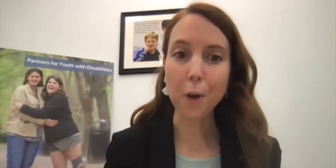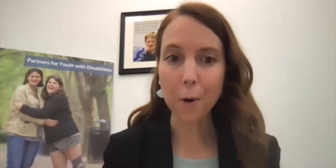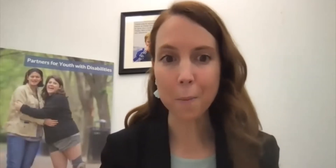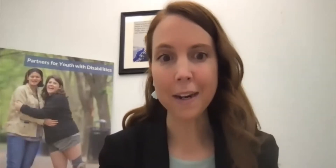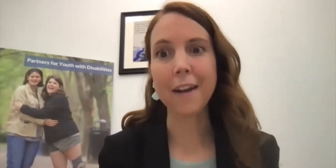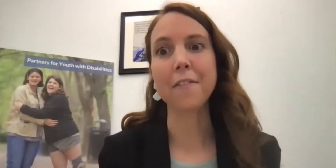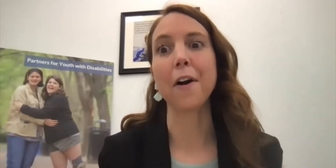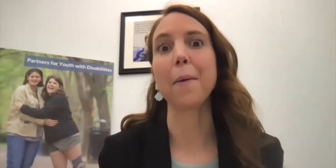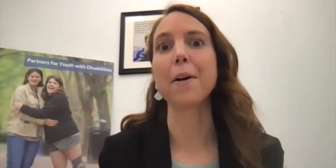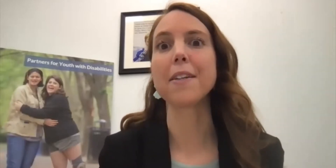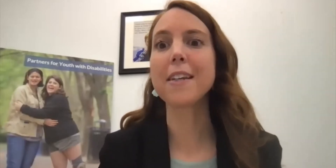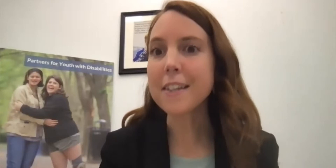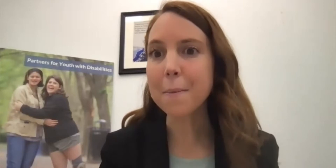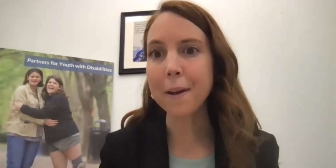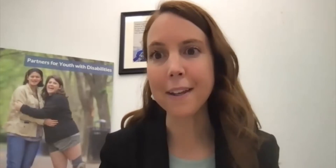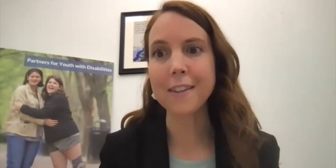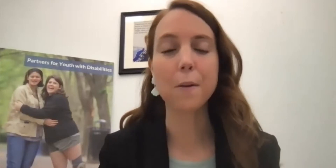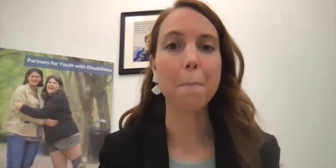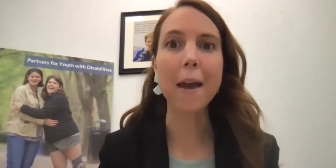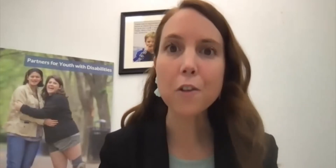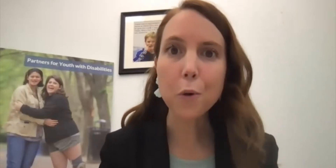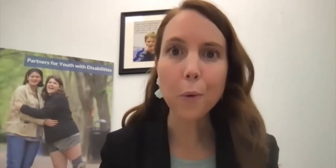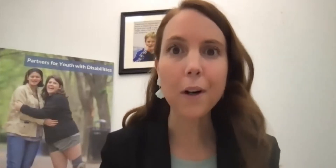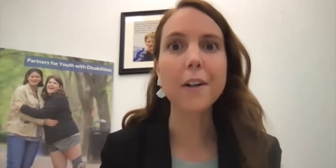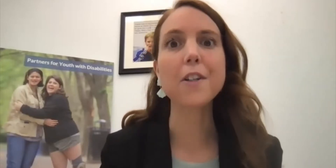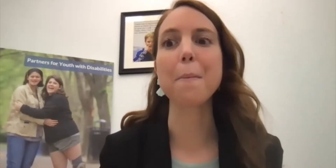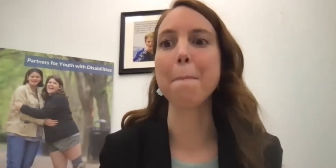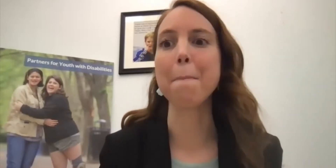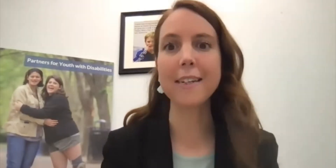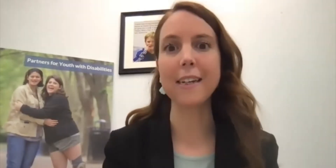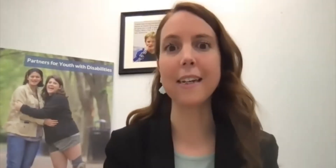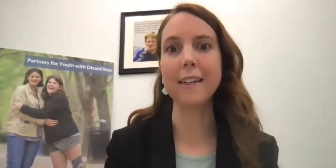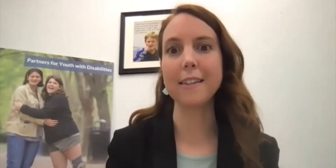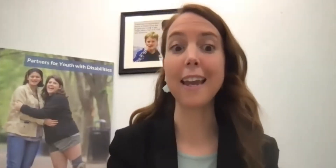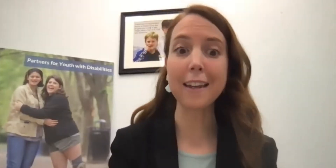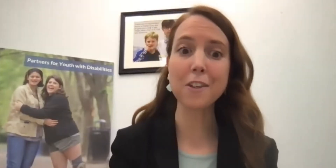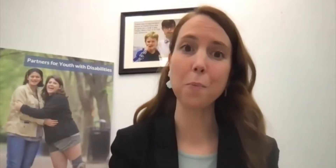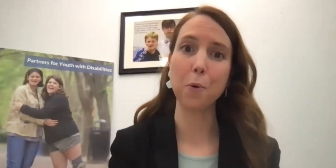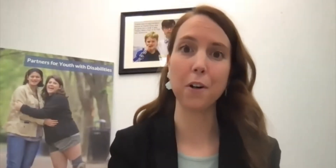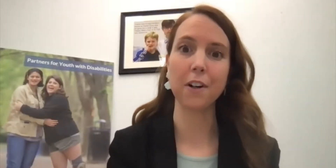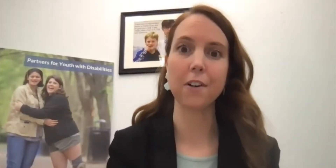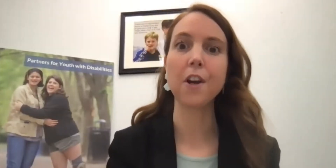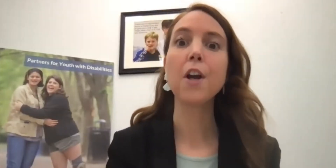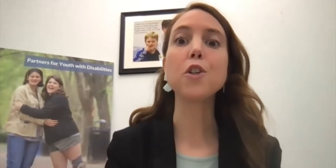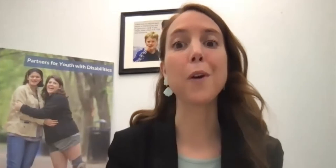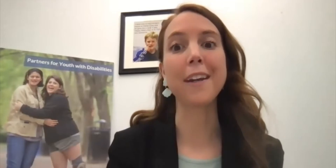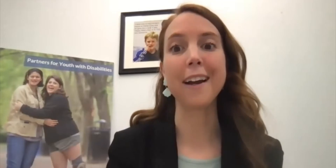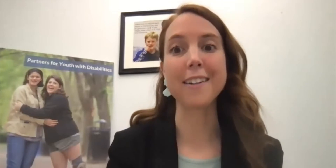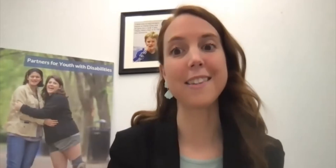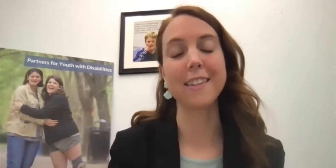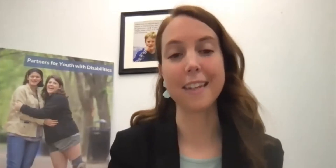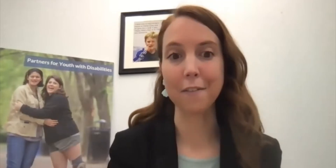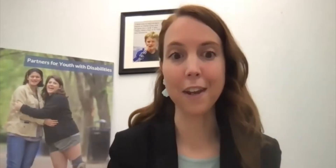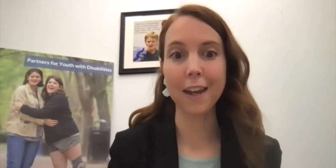so many of our participants, mentors, mentees, and supporters joining